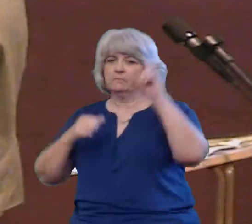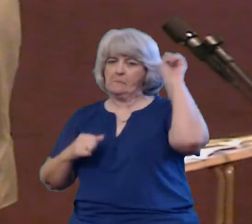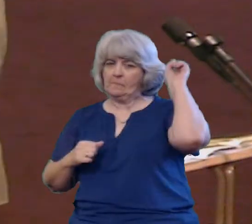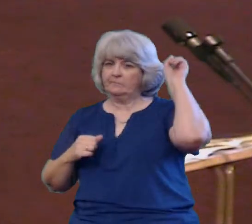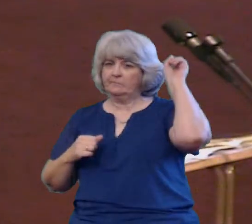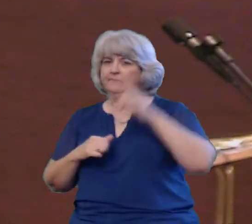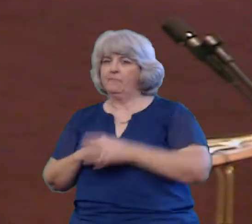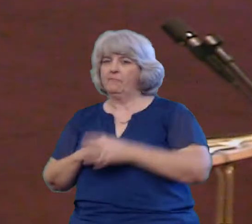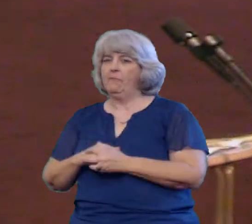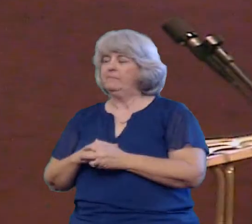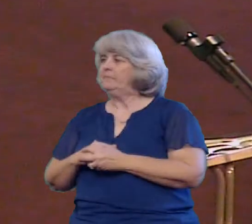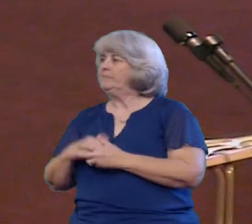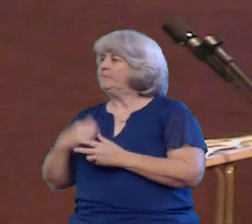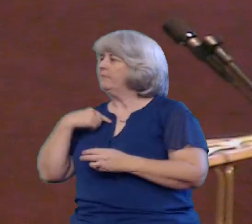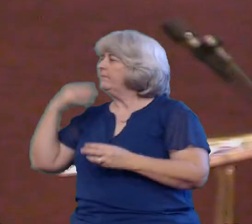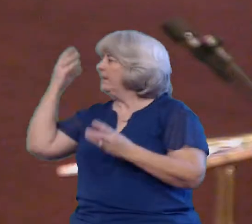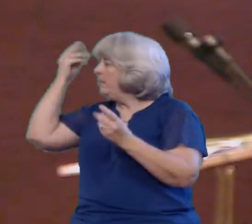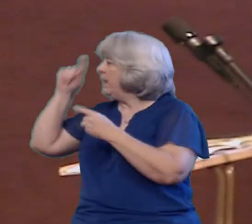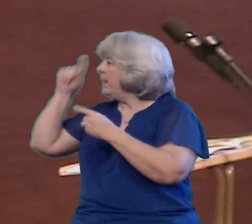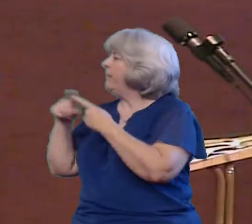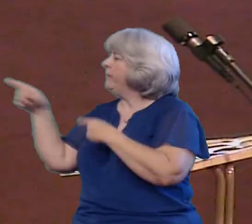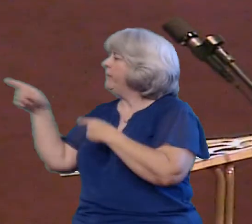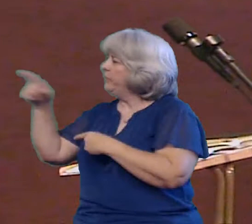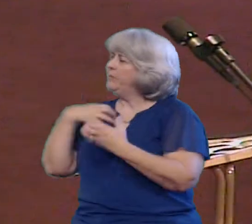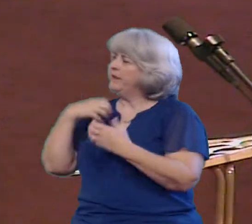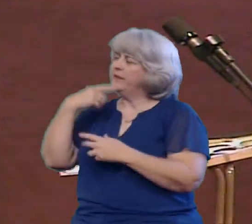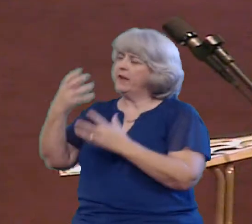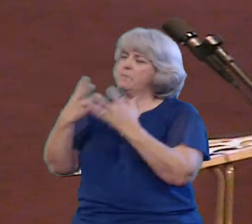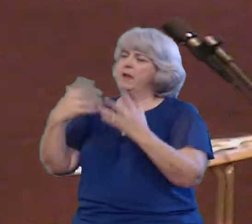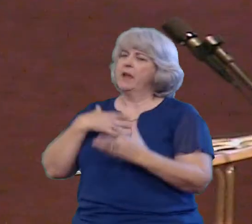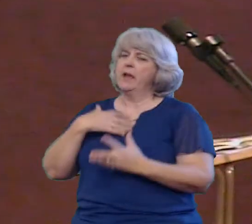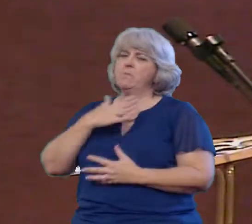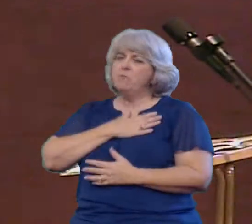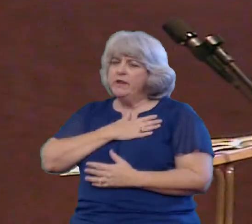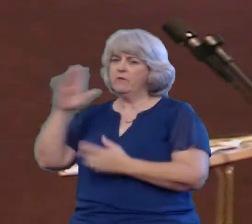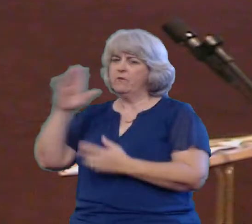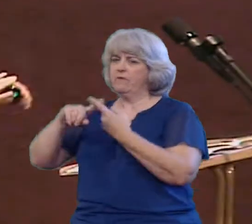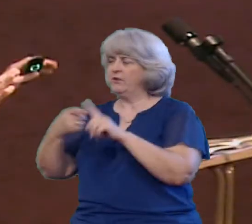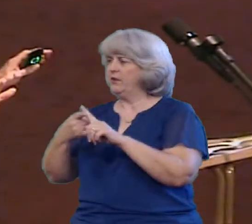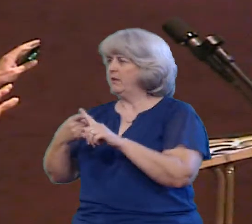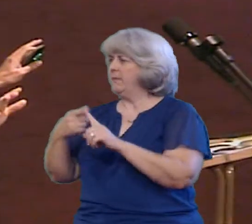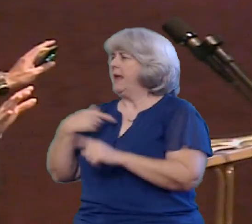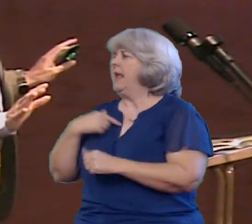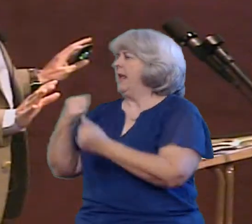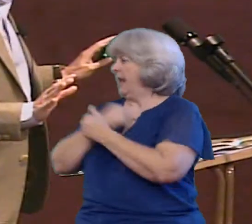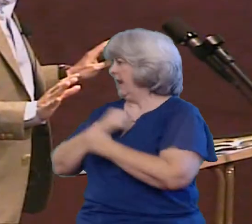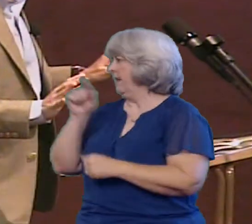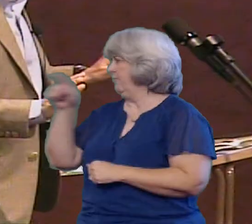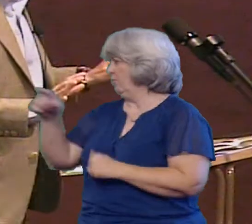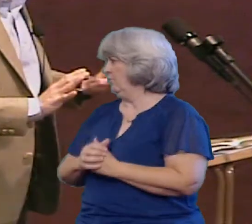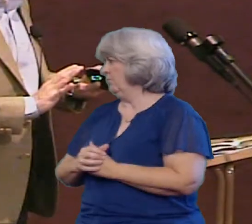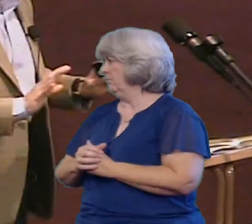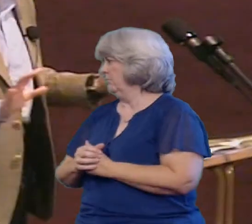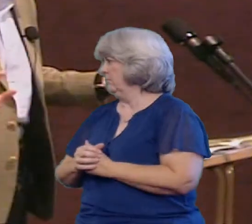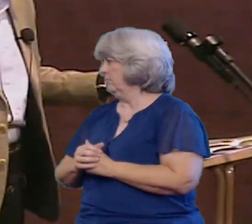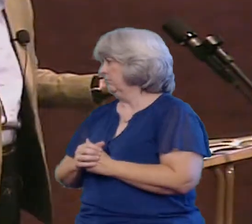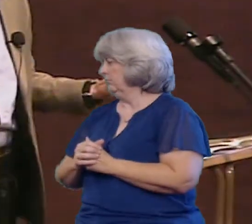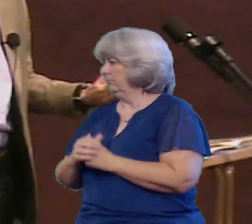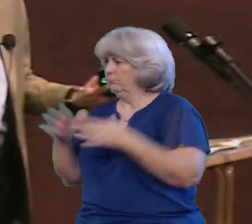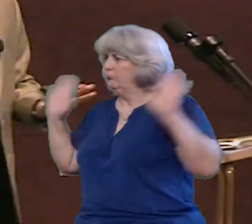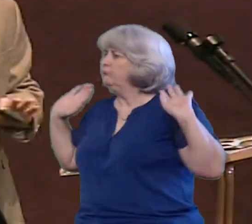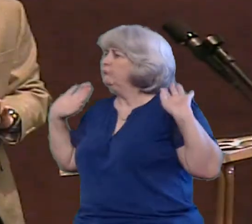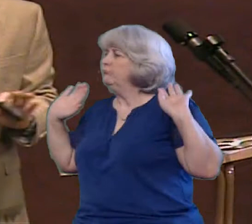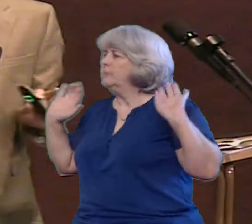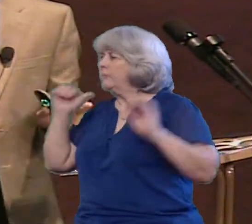I was thinking about you I wanted to tell you how much I appreciate your friendship I love you That's all I want you to say Just put that in the